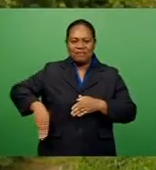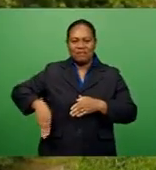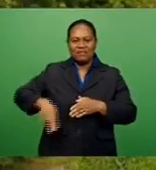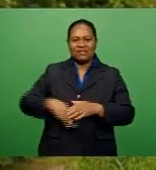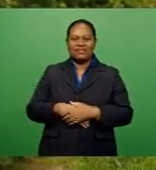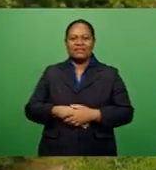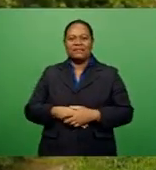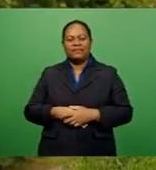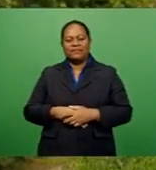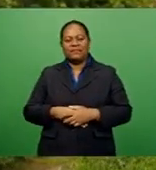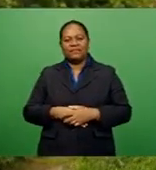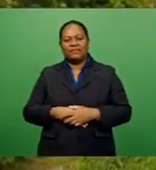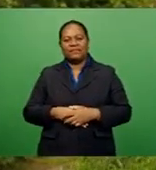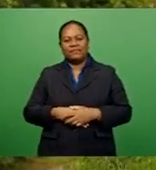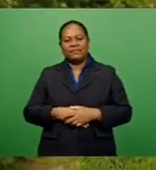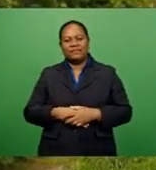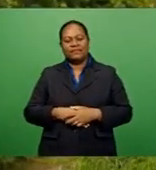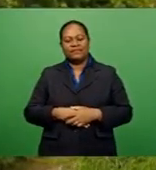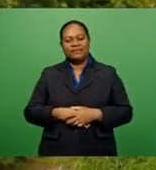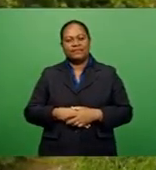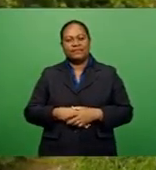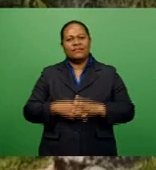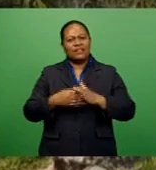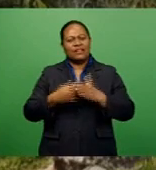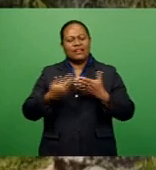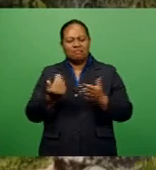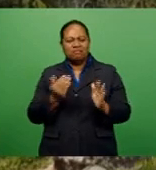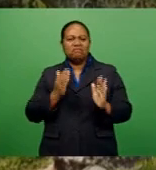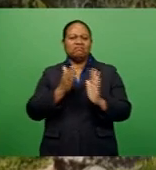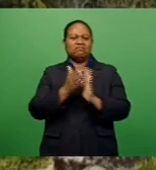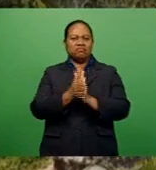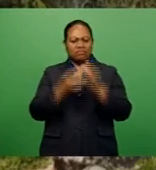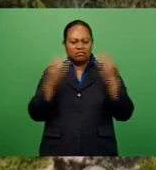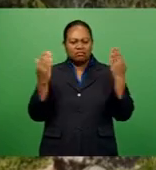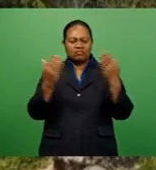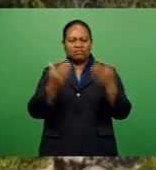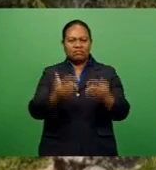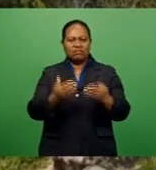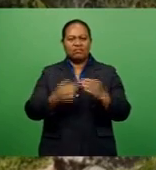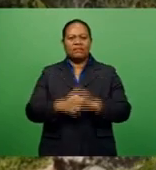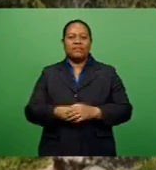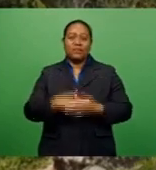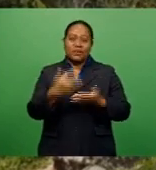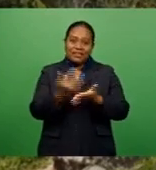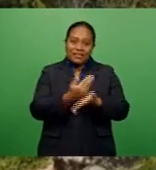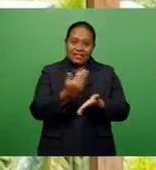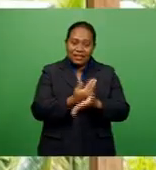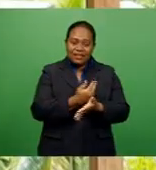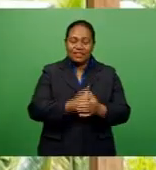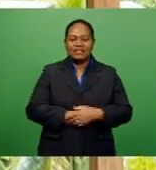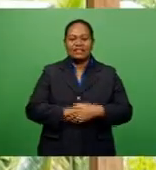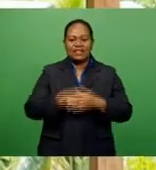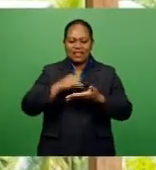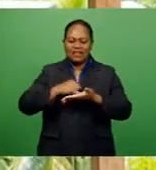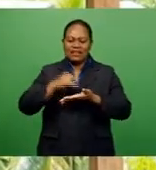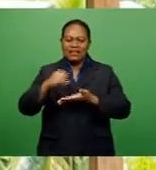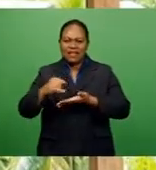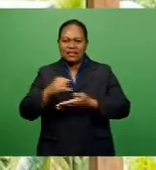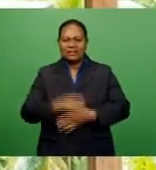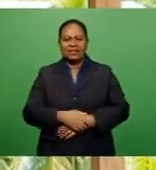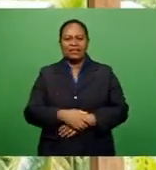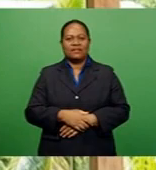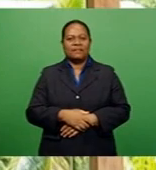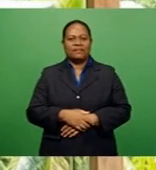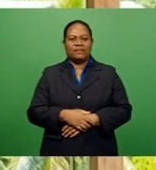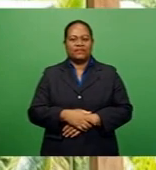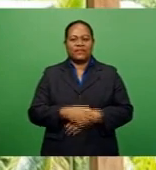going towards the savings and investments of